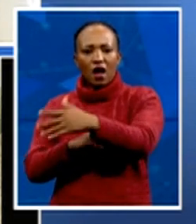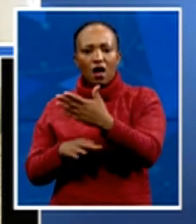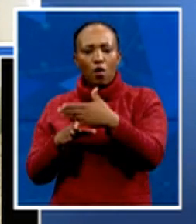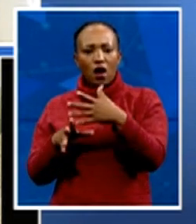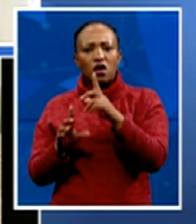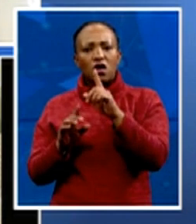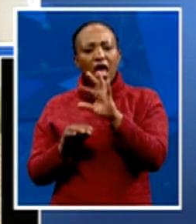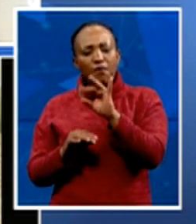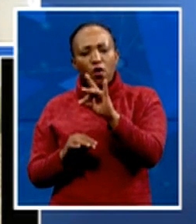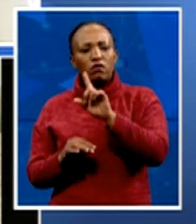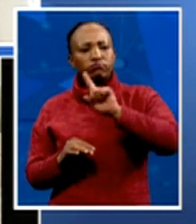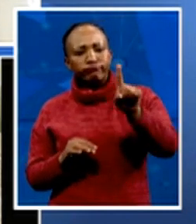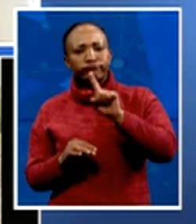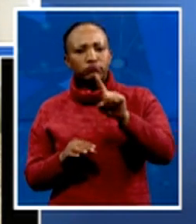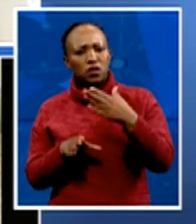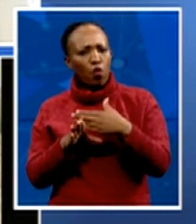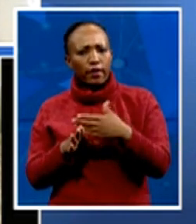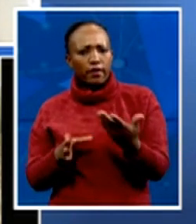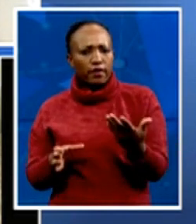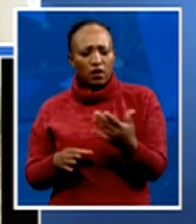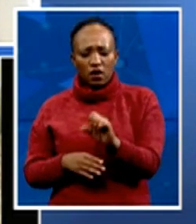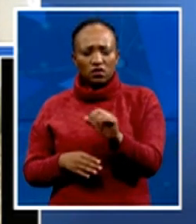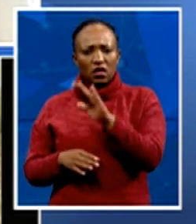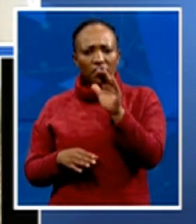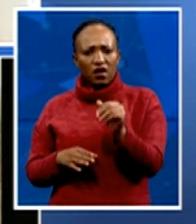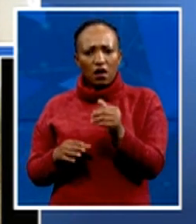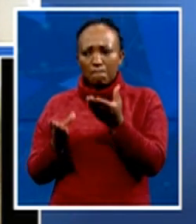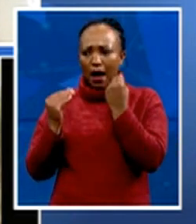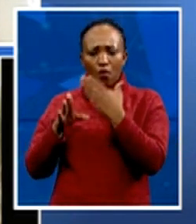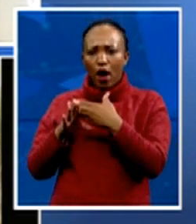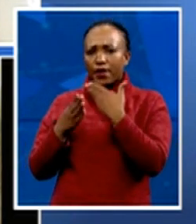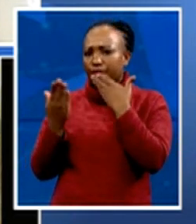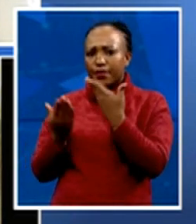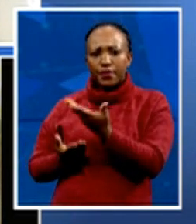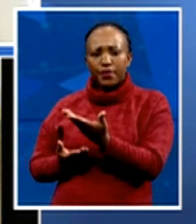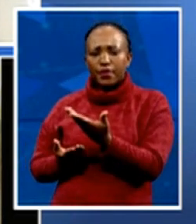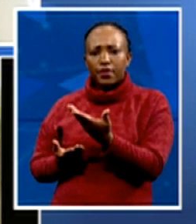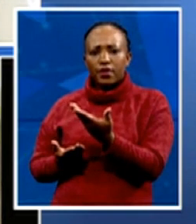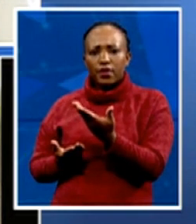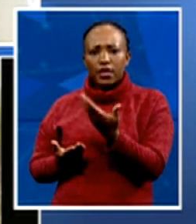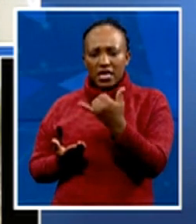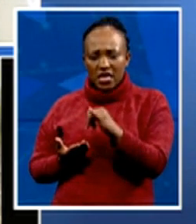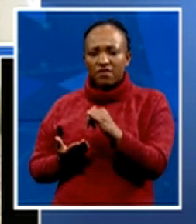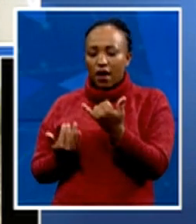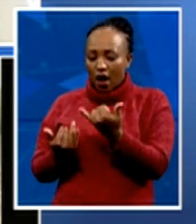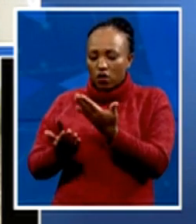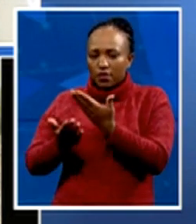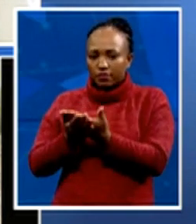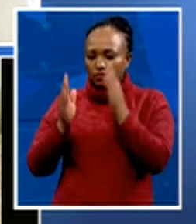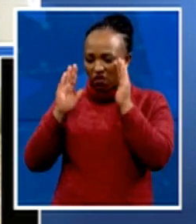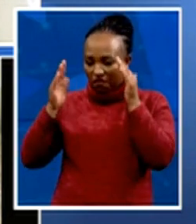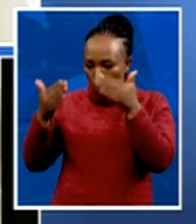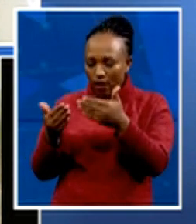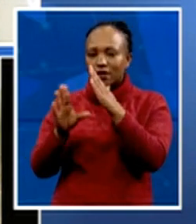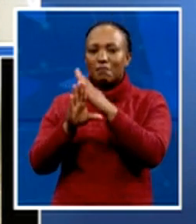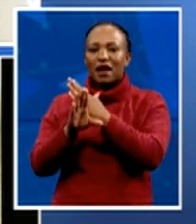South Africans, they don't get a job, you know what I mean? If they can focus to the private sector, because the private sector is the main cause of this